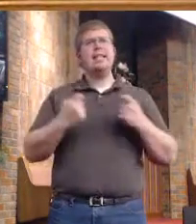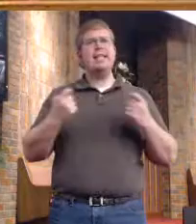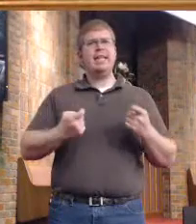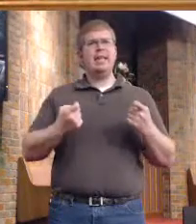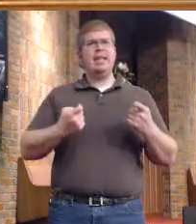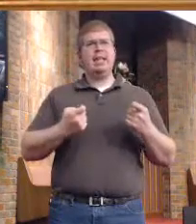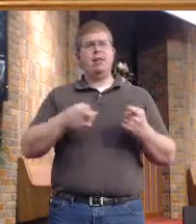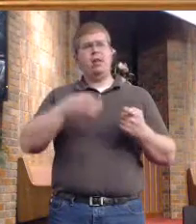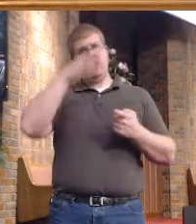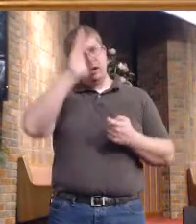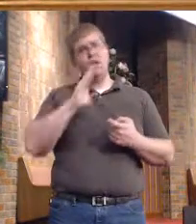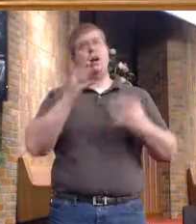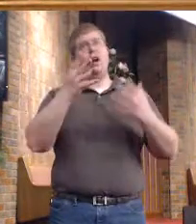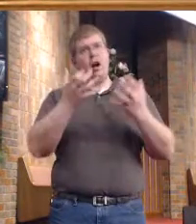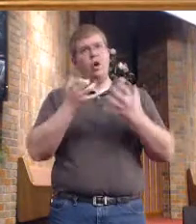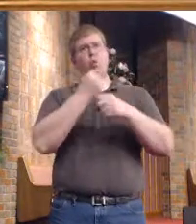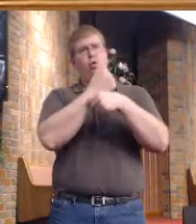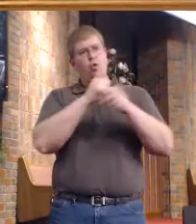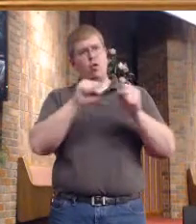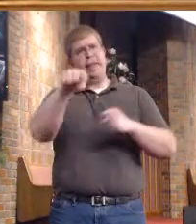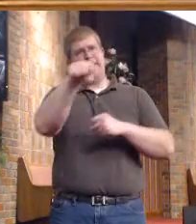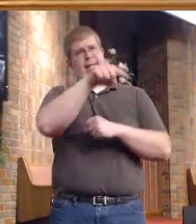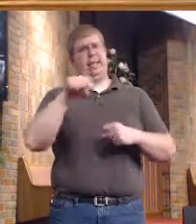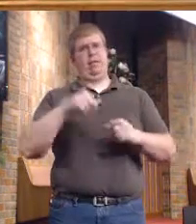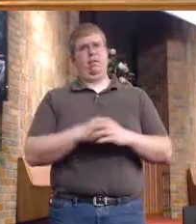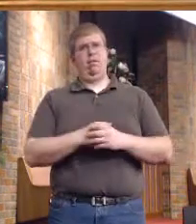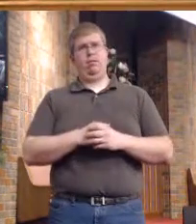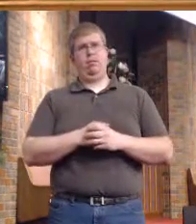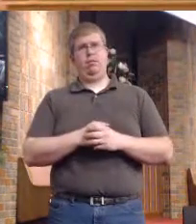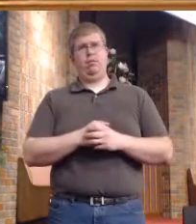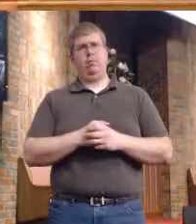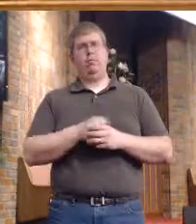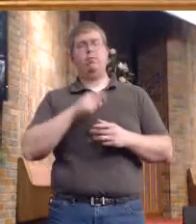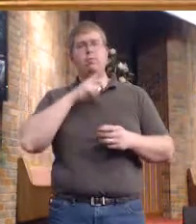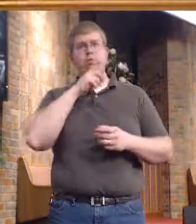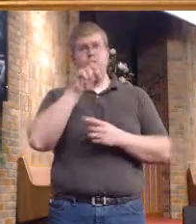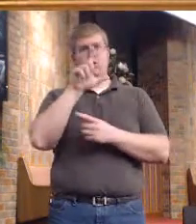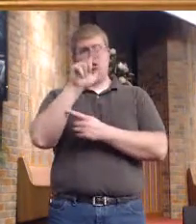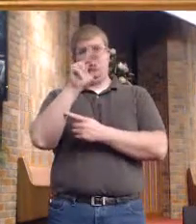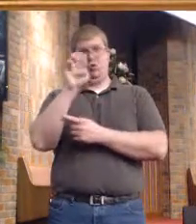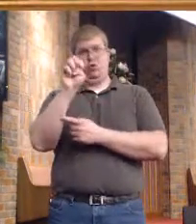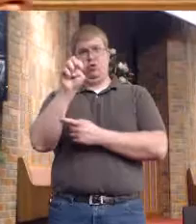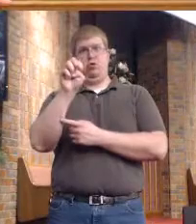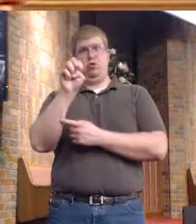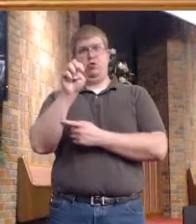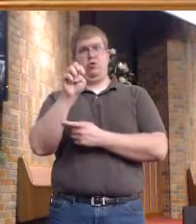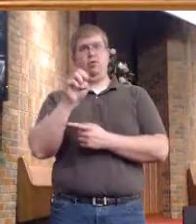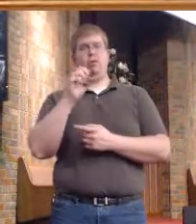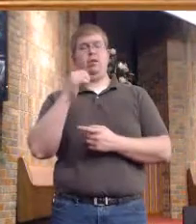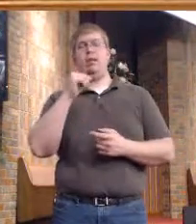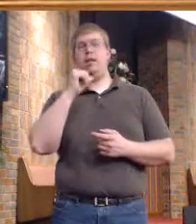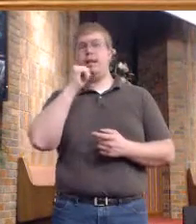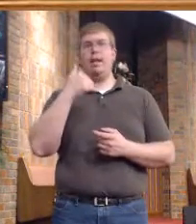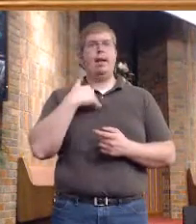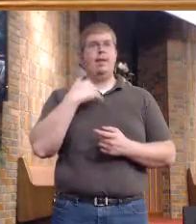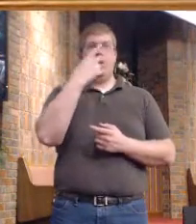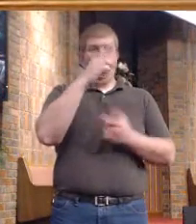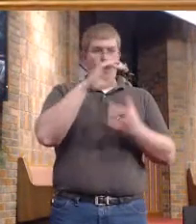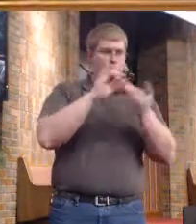to be saved. In fact, the book of Luke is not only going to have one, but three